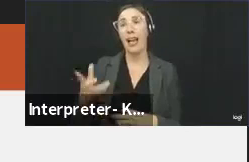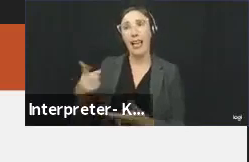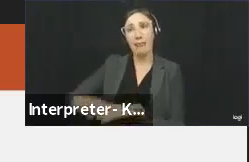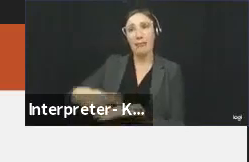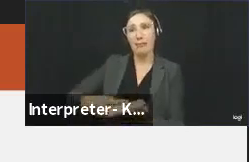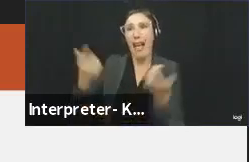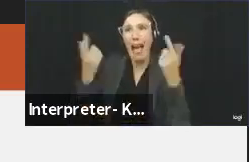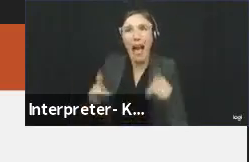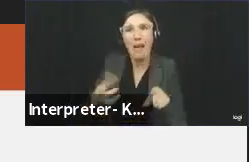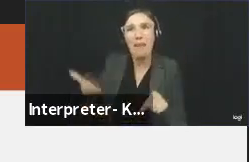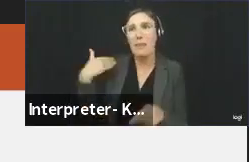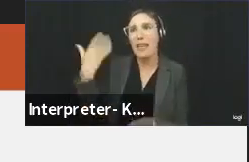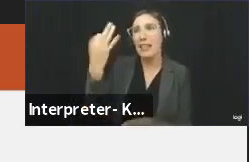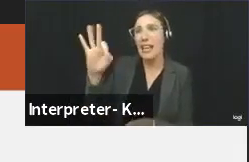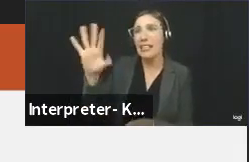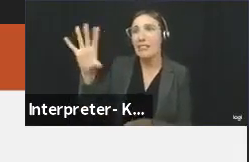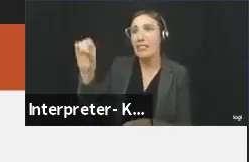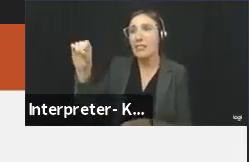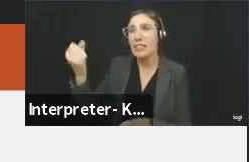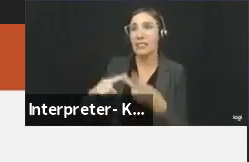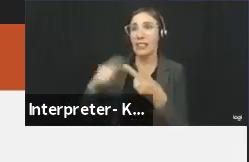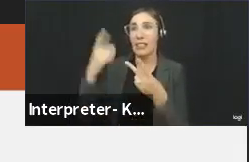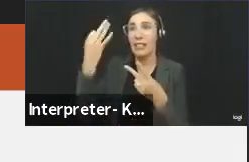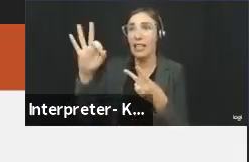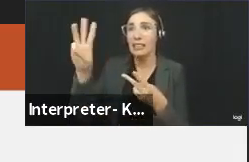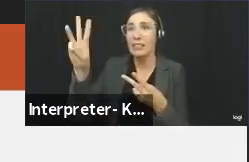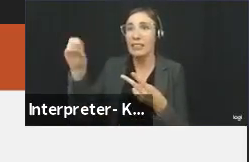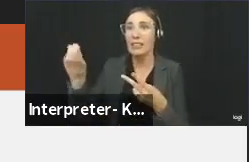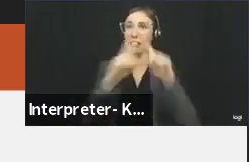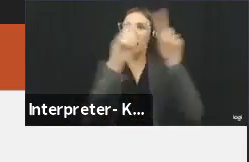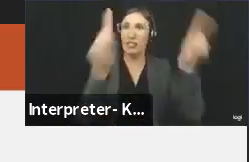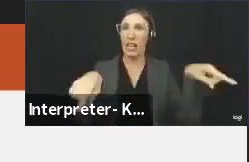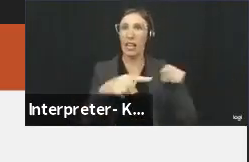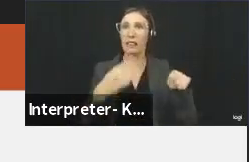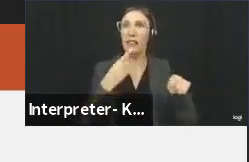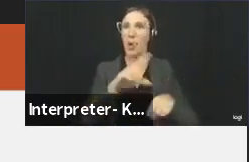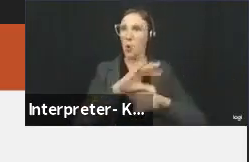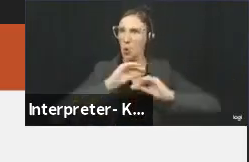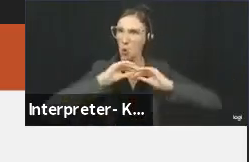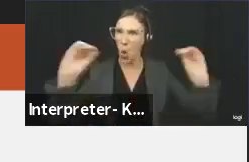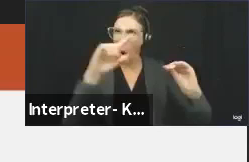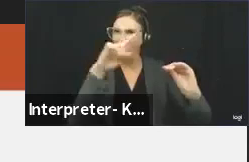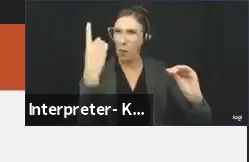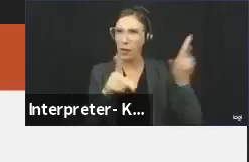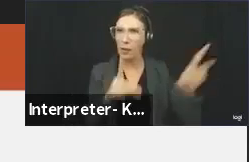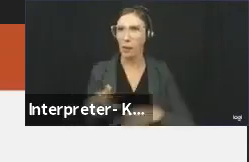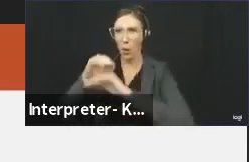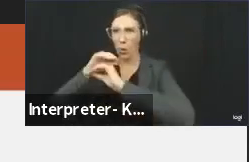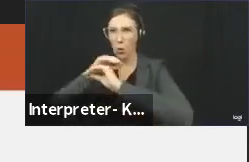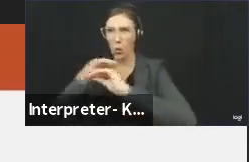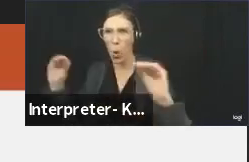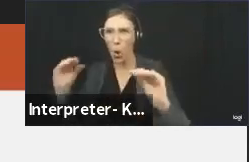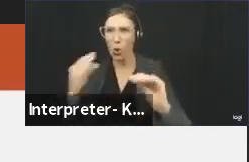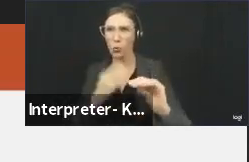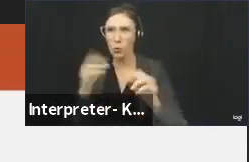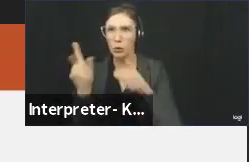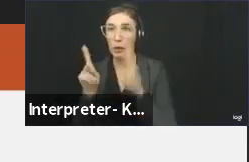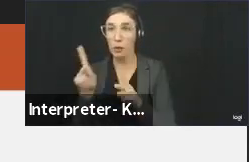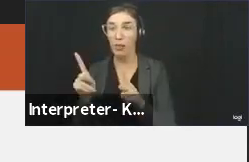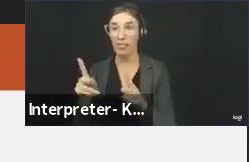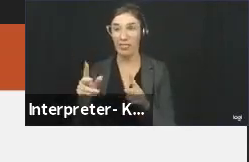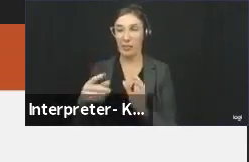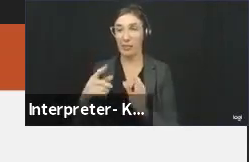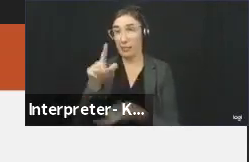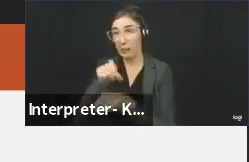60s, where there were signs that said no Blacks, no Jews at a particular hotel in Miami was one of the scenes.